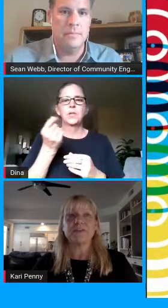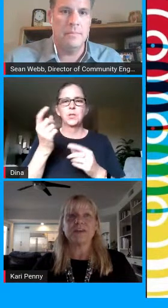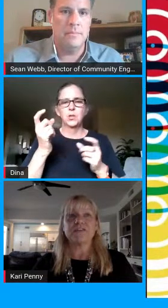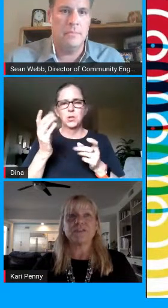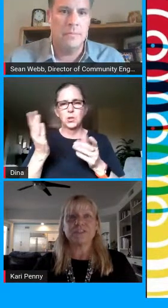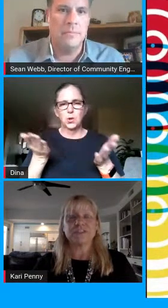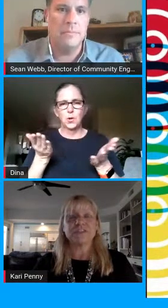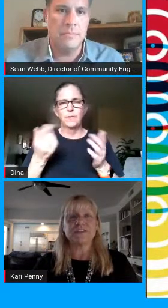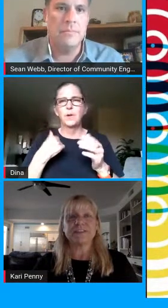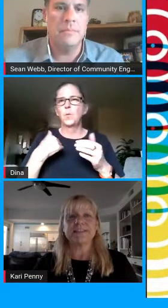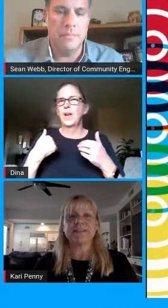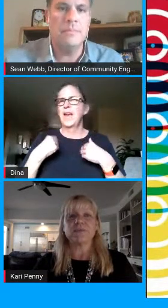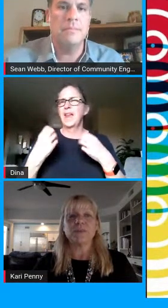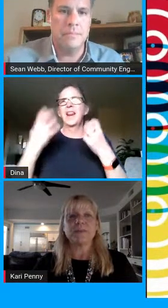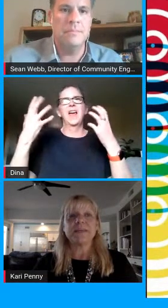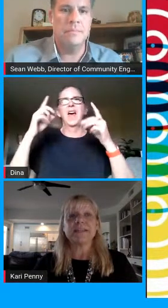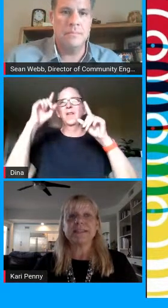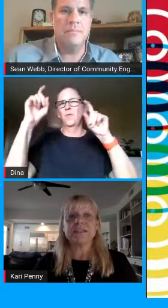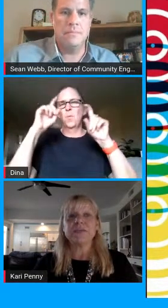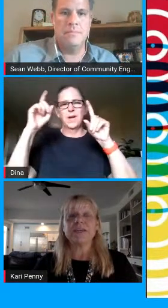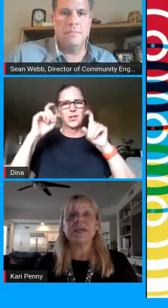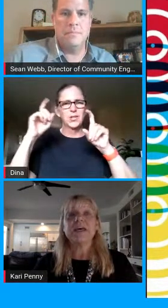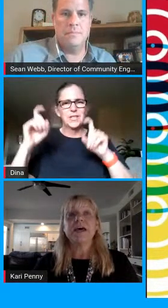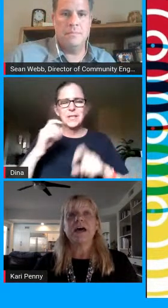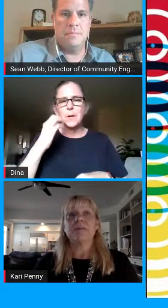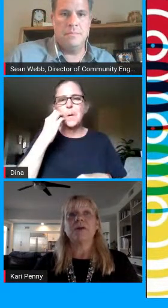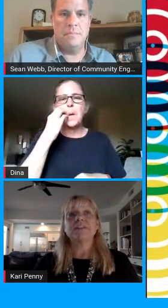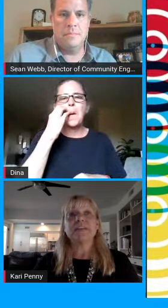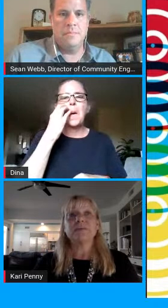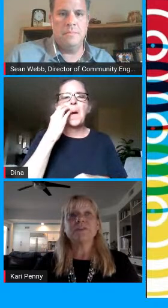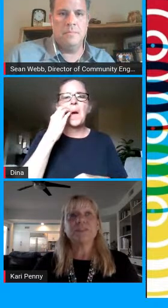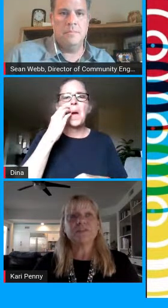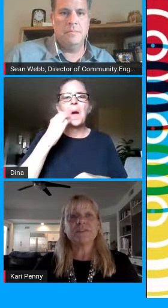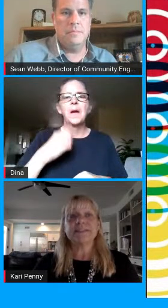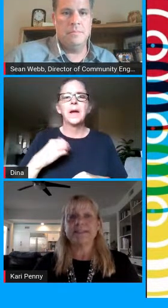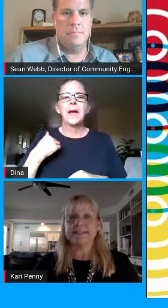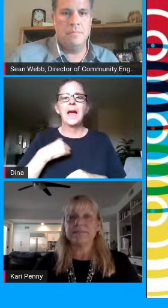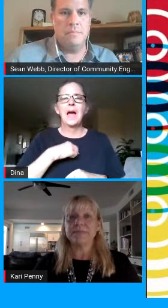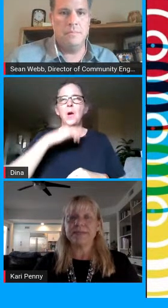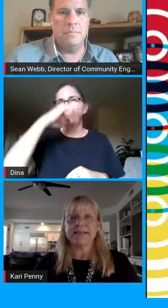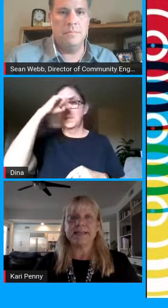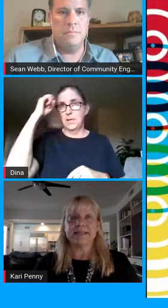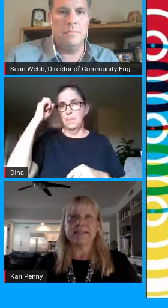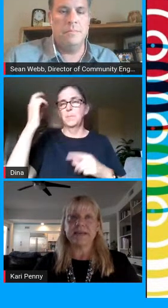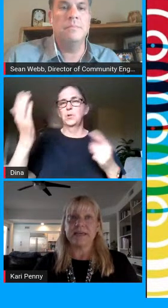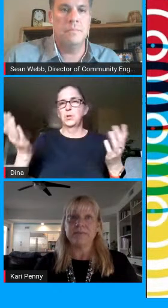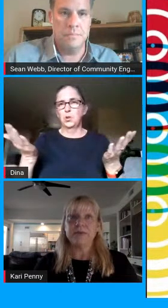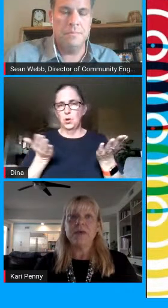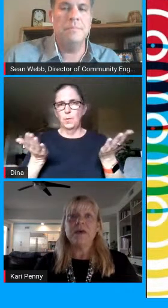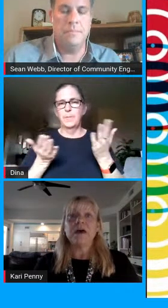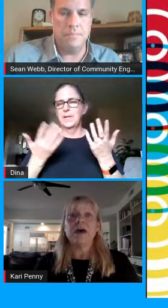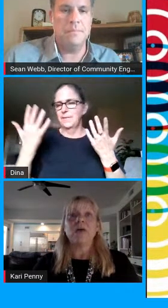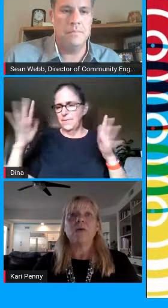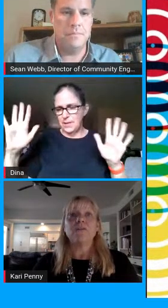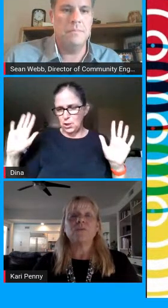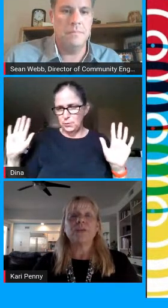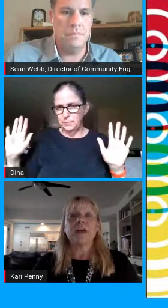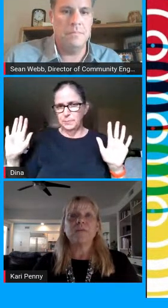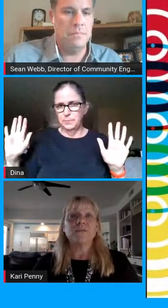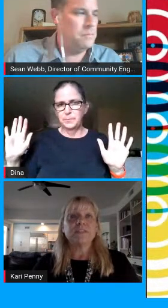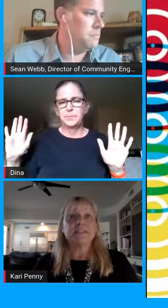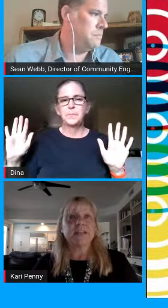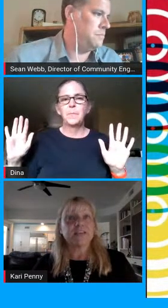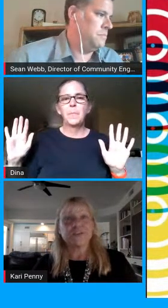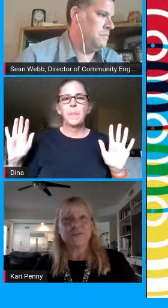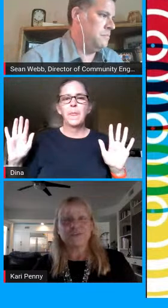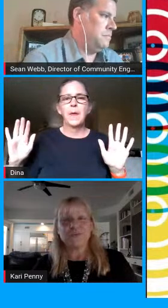about nutrition services and will they be continuing um our summer service is completed at this time uh however we're